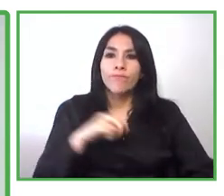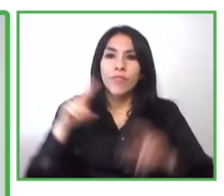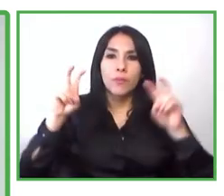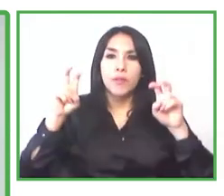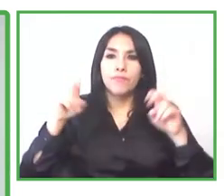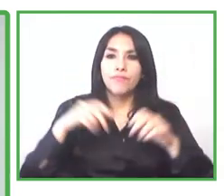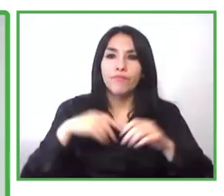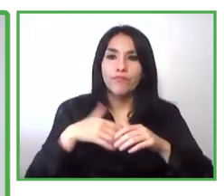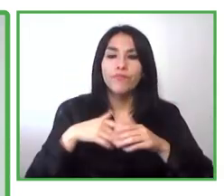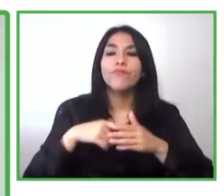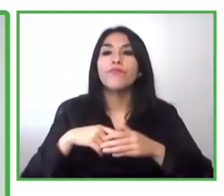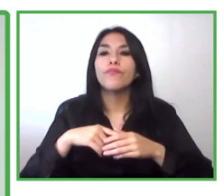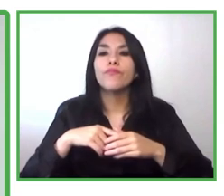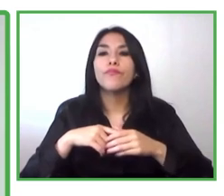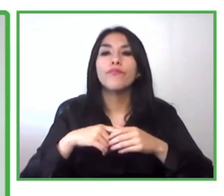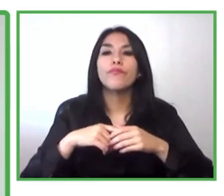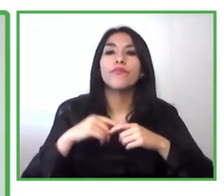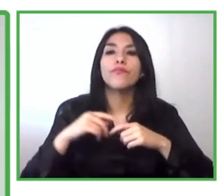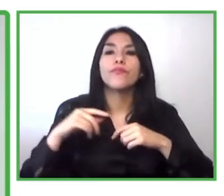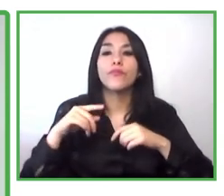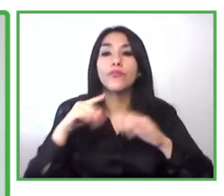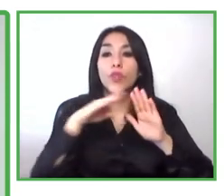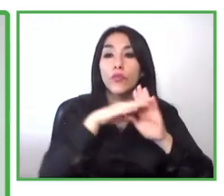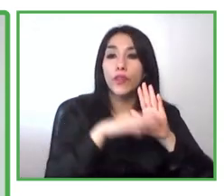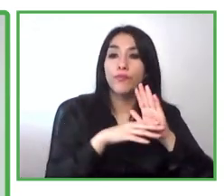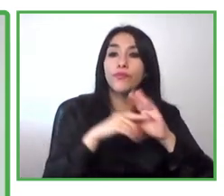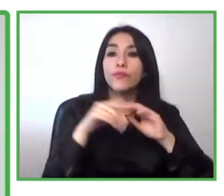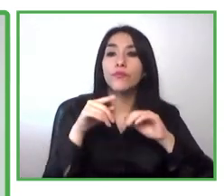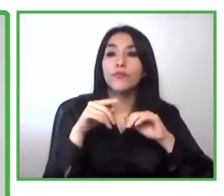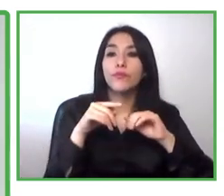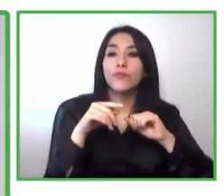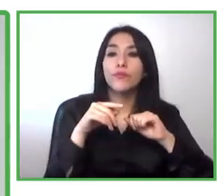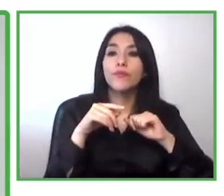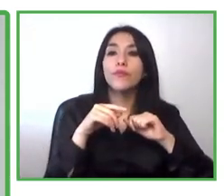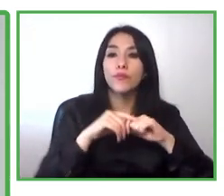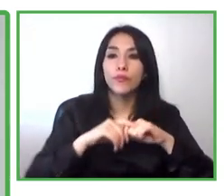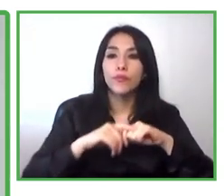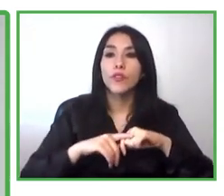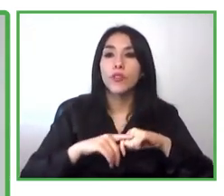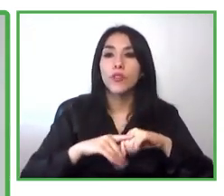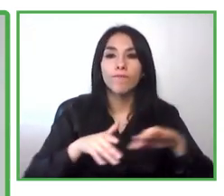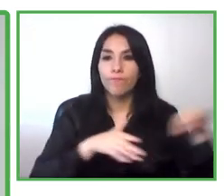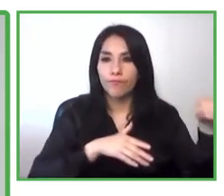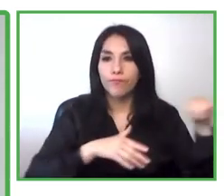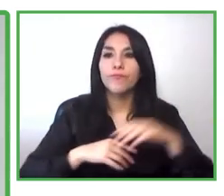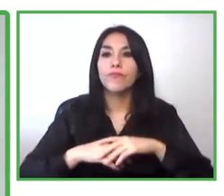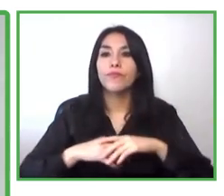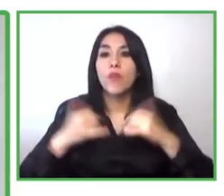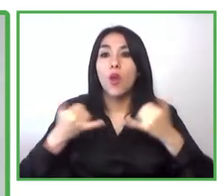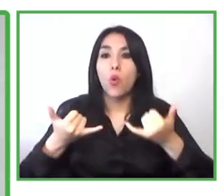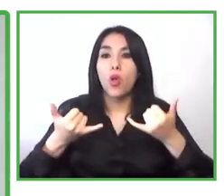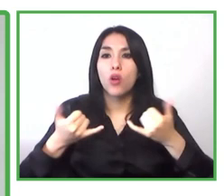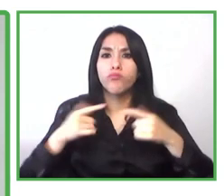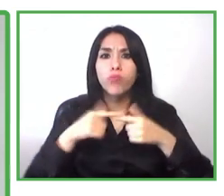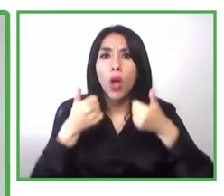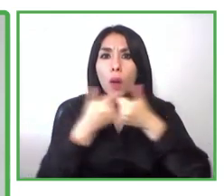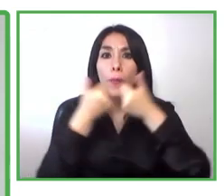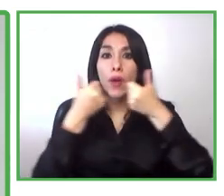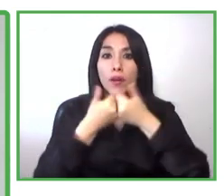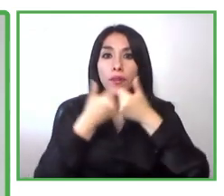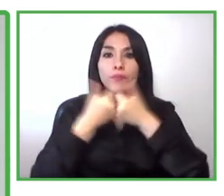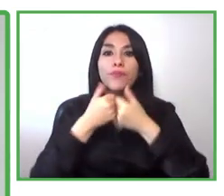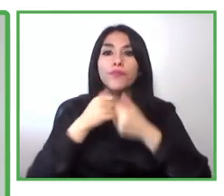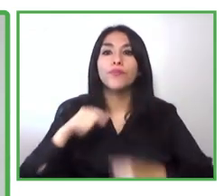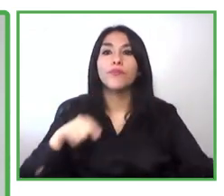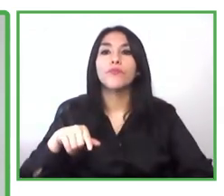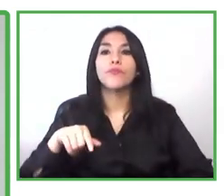b also for this entrepreneurship like to make in labor inclusions so the motivations that